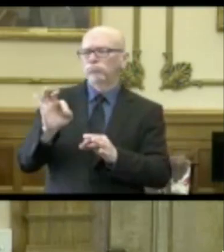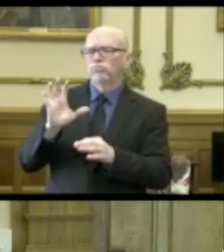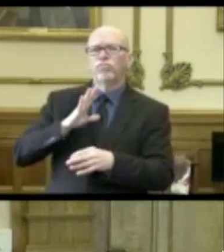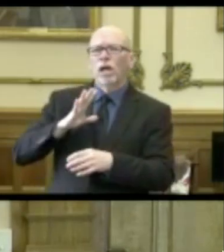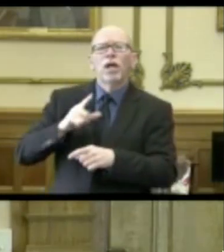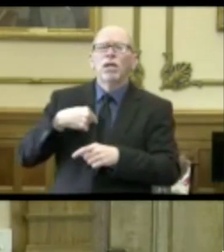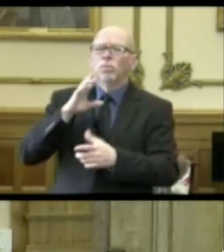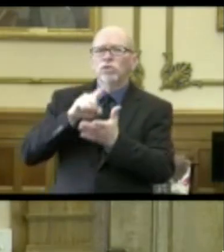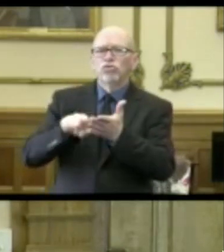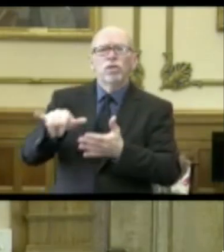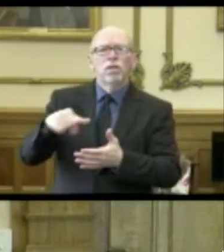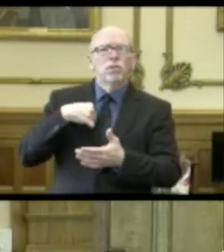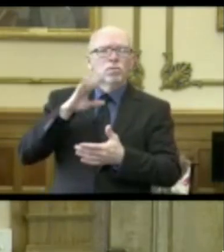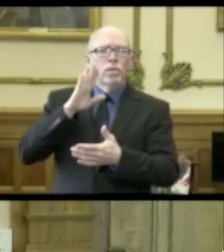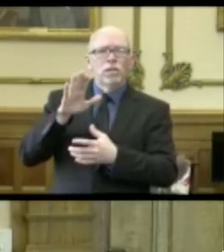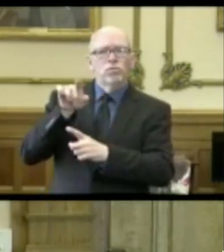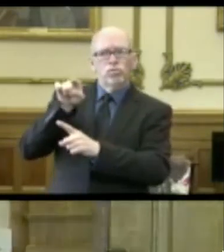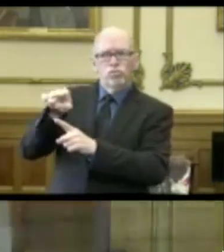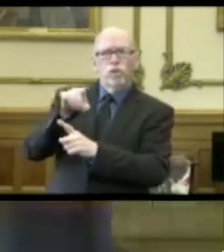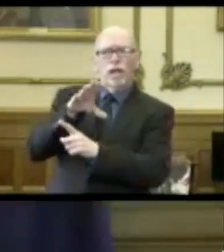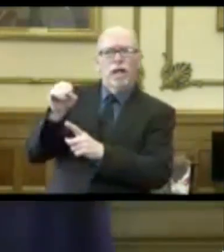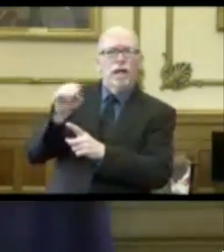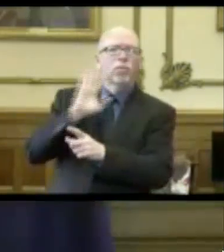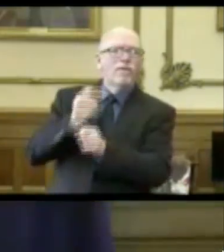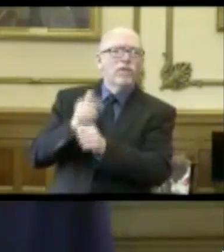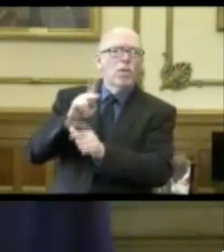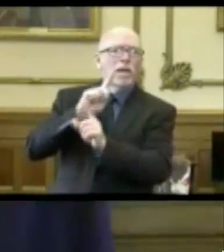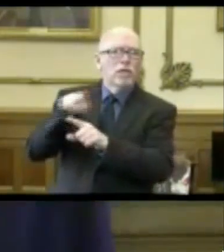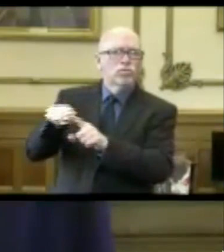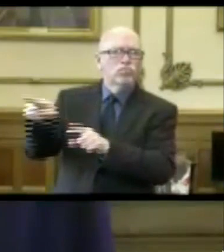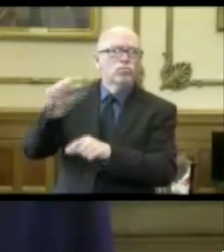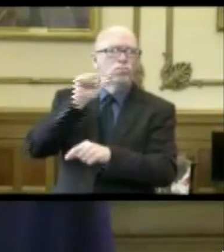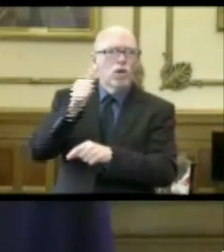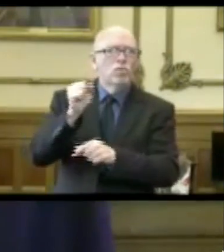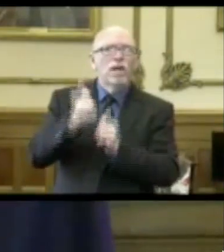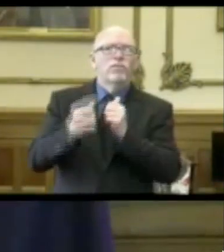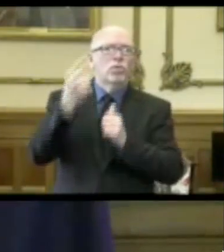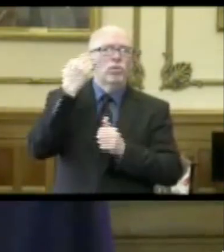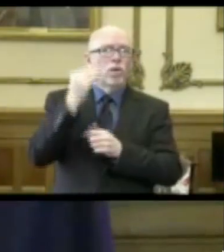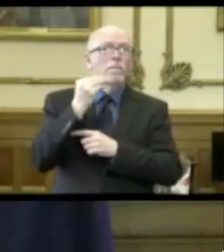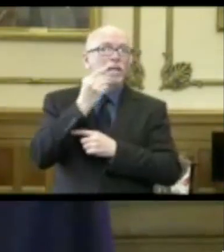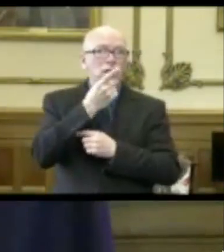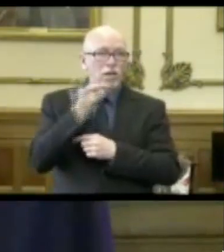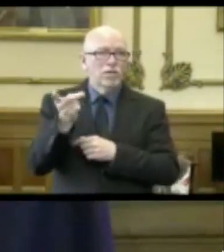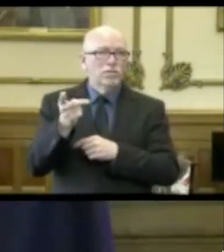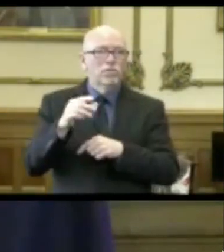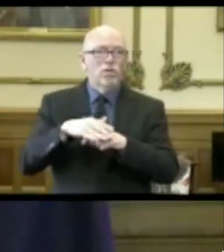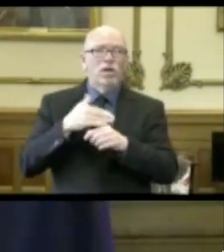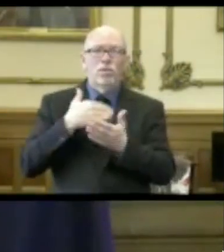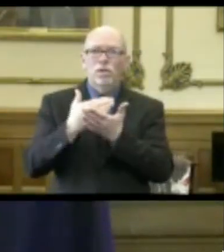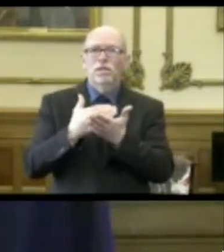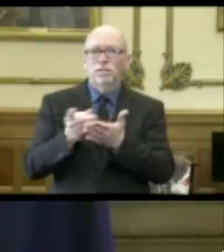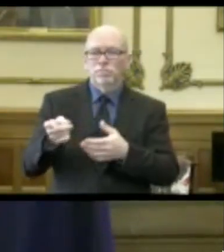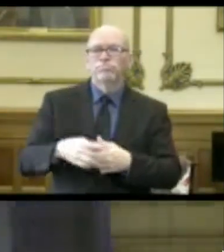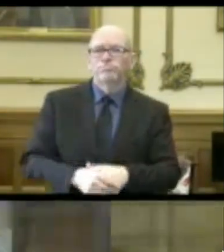We'll look into that and we'll get you and follow up tomorrow so everyone else knows. McDonald's is also near and dear to my heart. Go ahead.